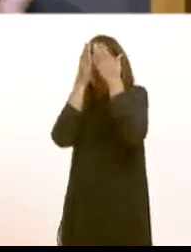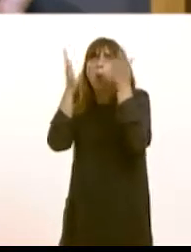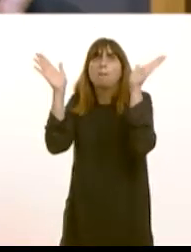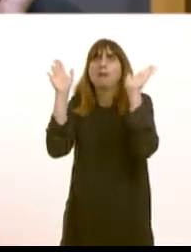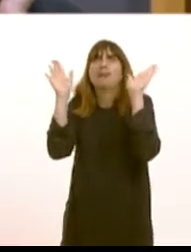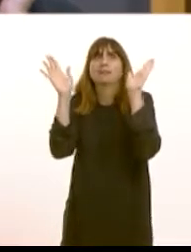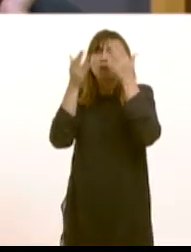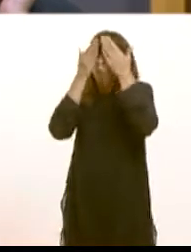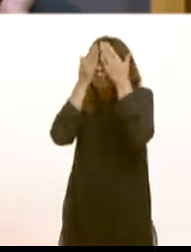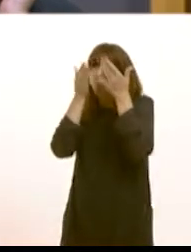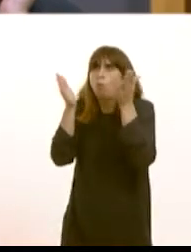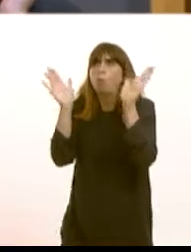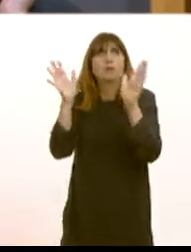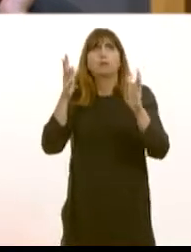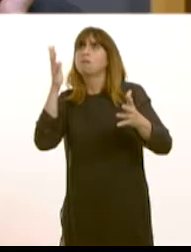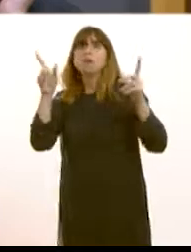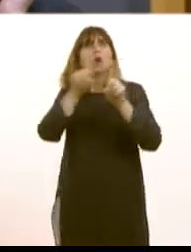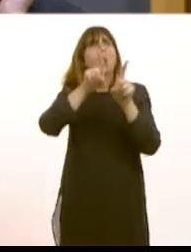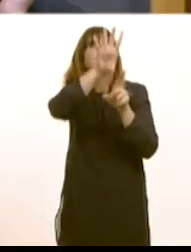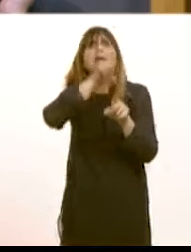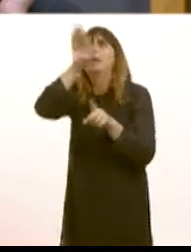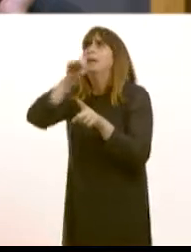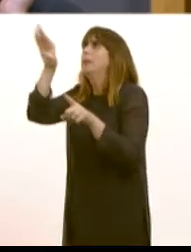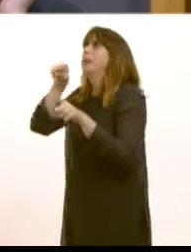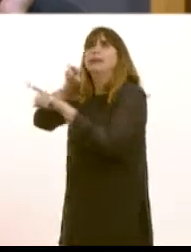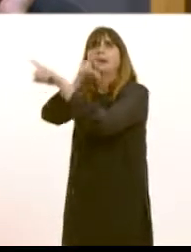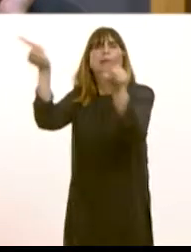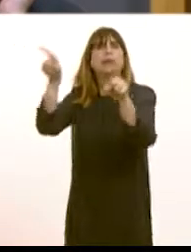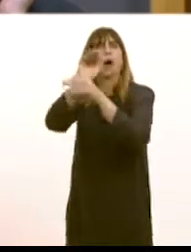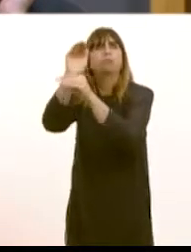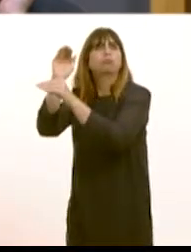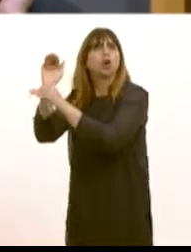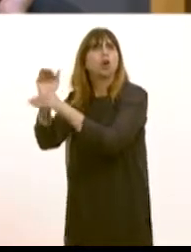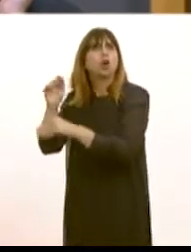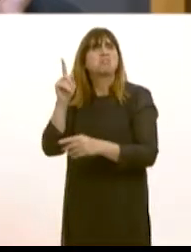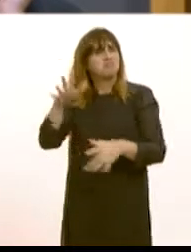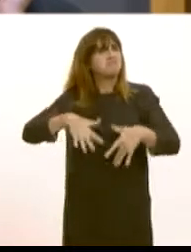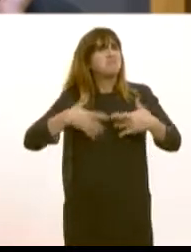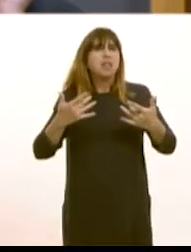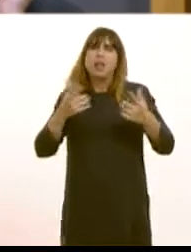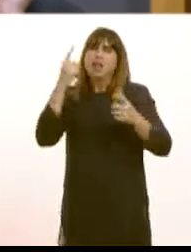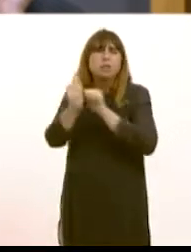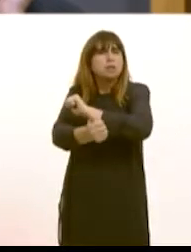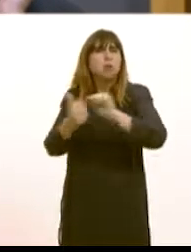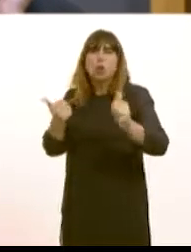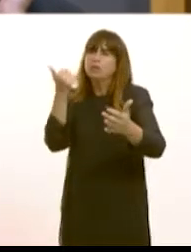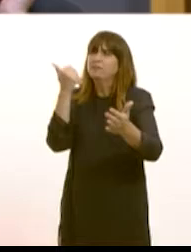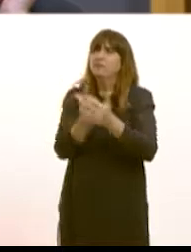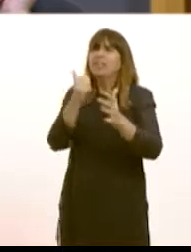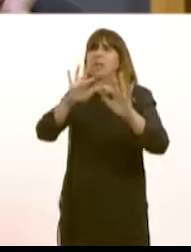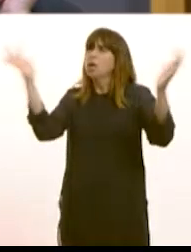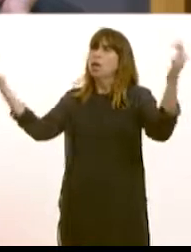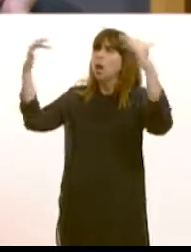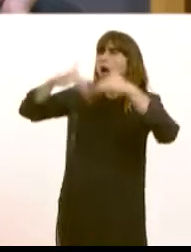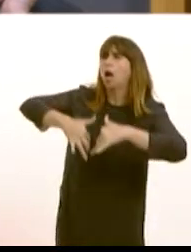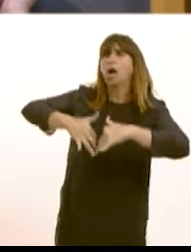of these projects? Other countries do and they can see the advantages of raising our aspirations. You know, this is